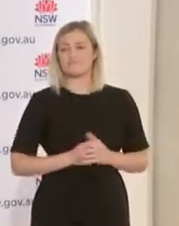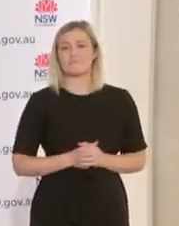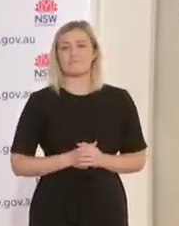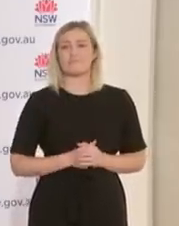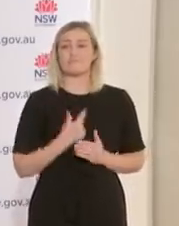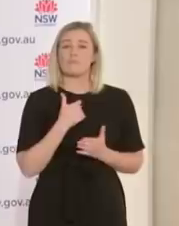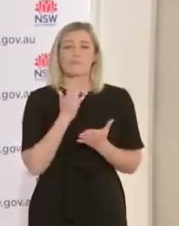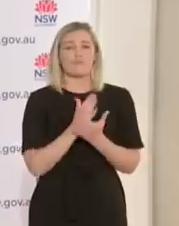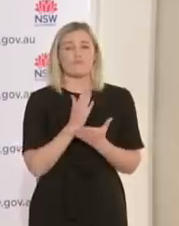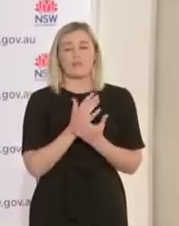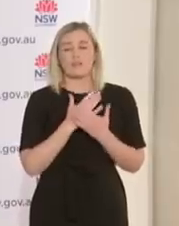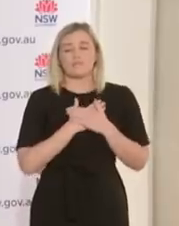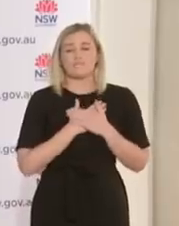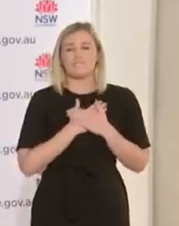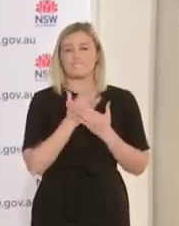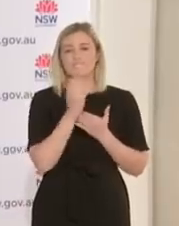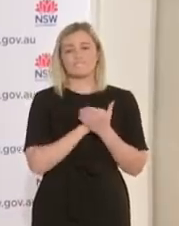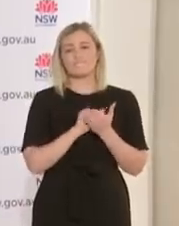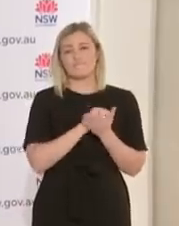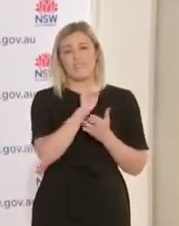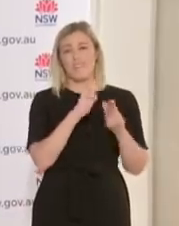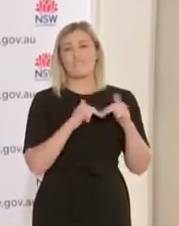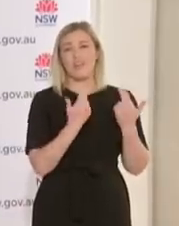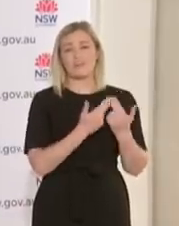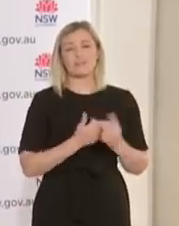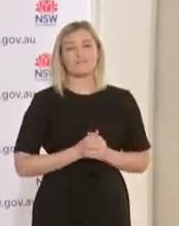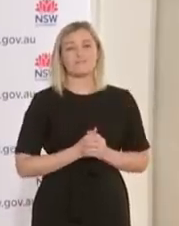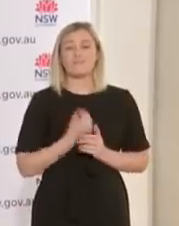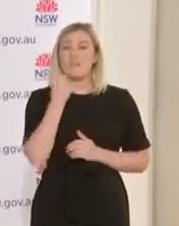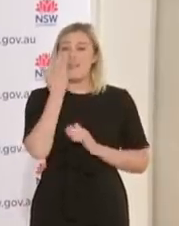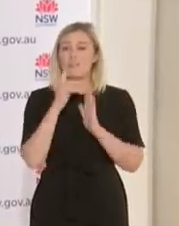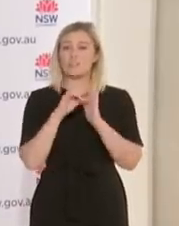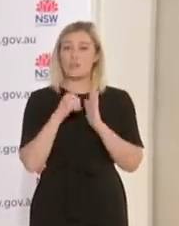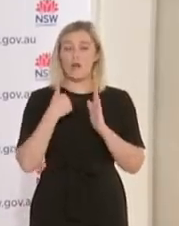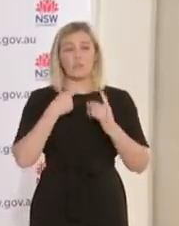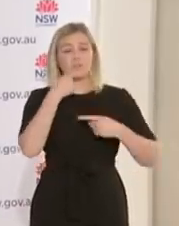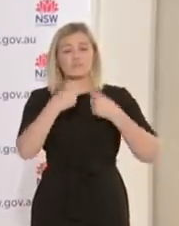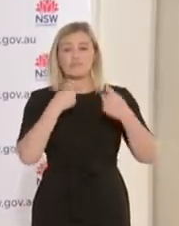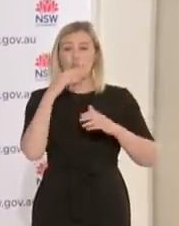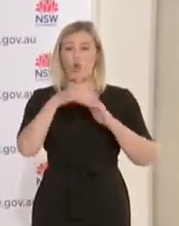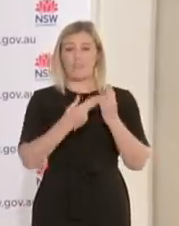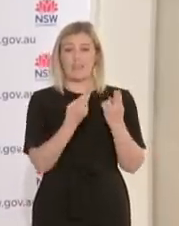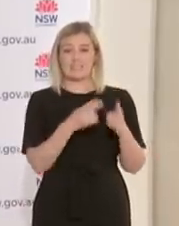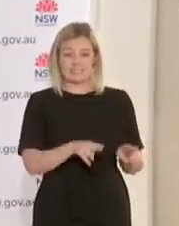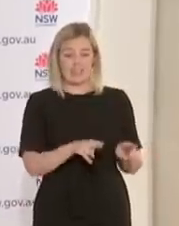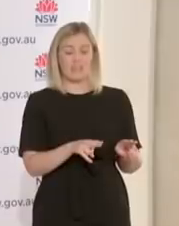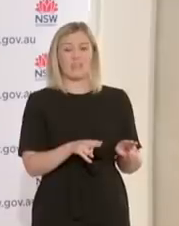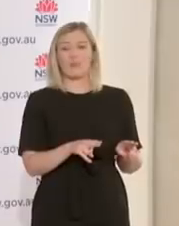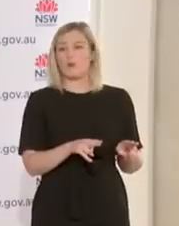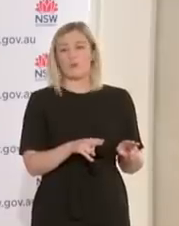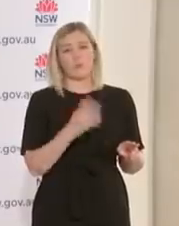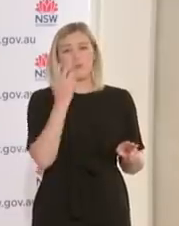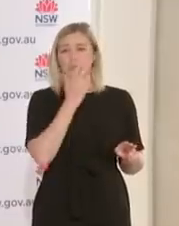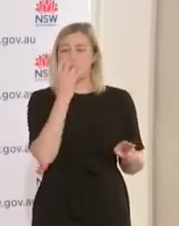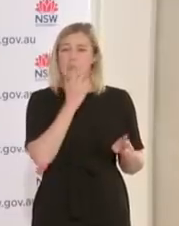those families. Every time we read out a death, It is really the fact that that death reverberates through that family and